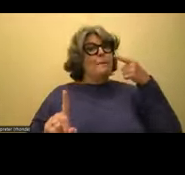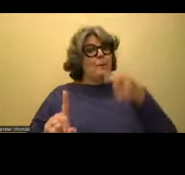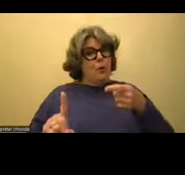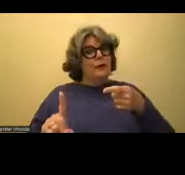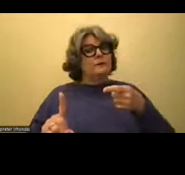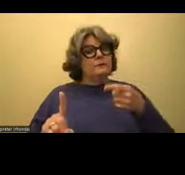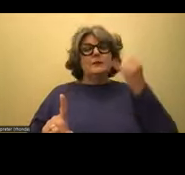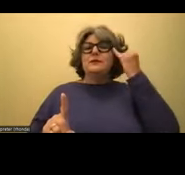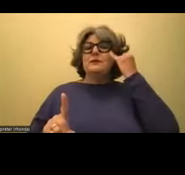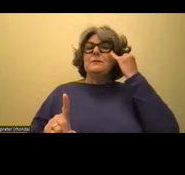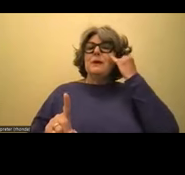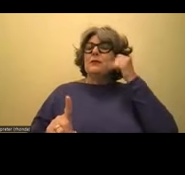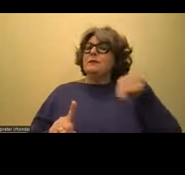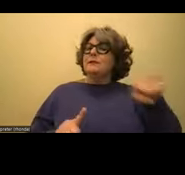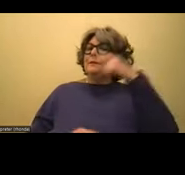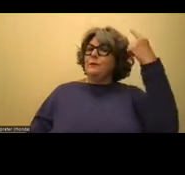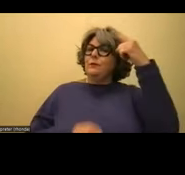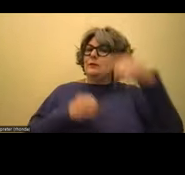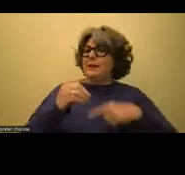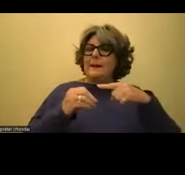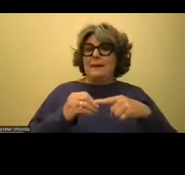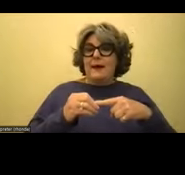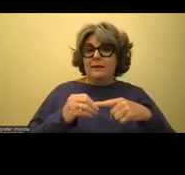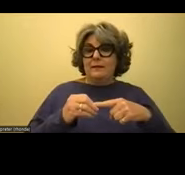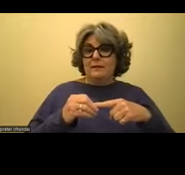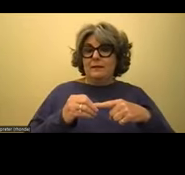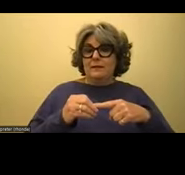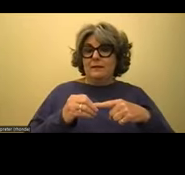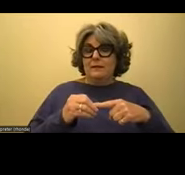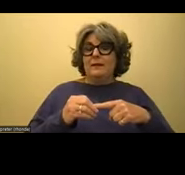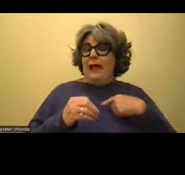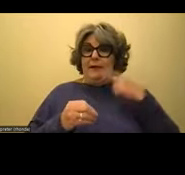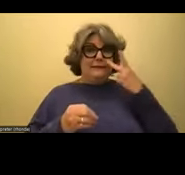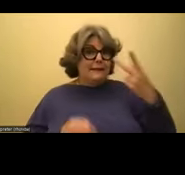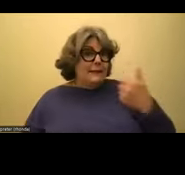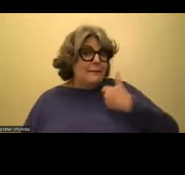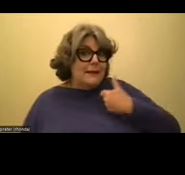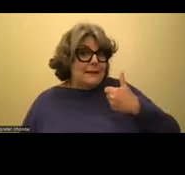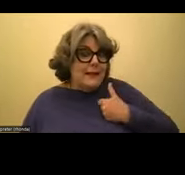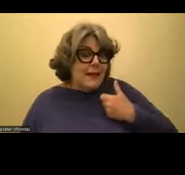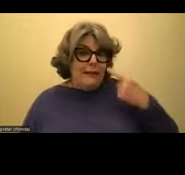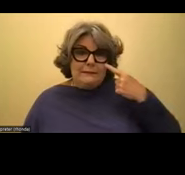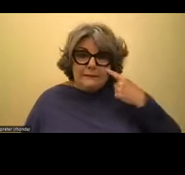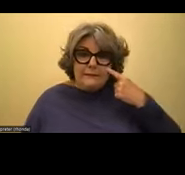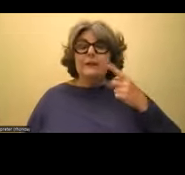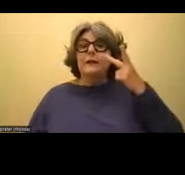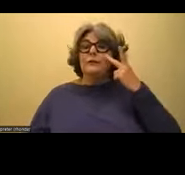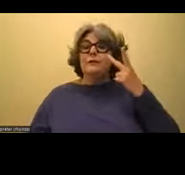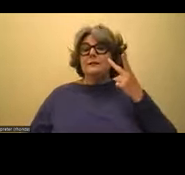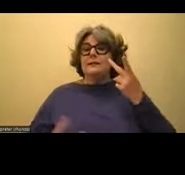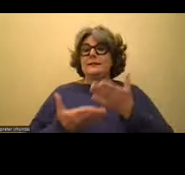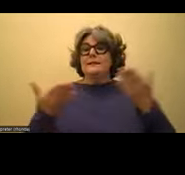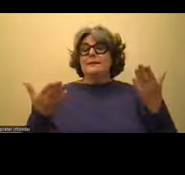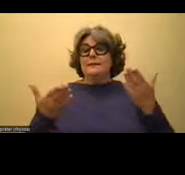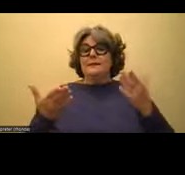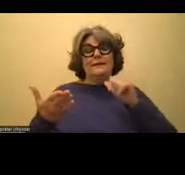If you think about, and this is something I have observed actually, if you think about doing the thing that's the